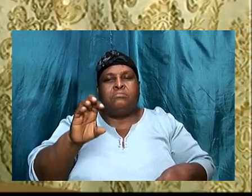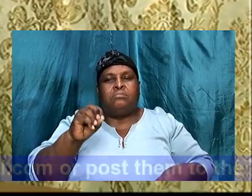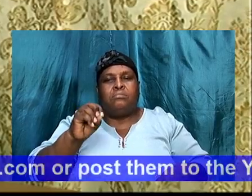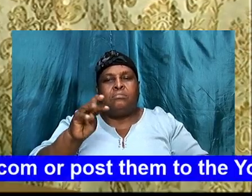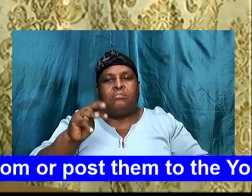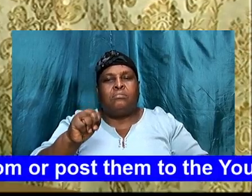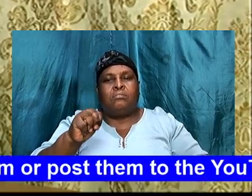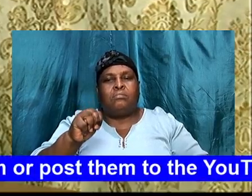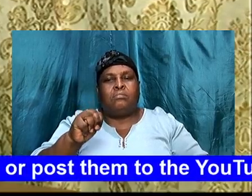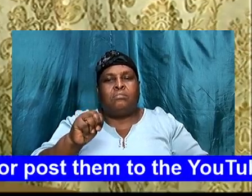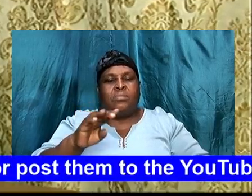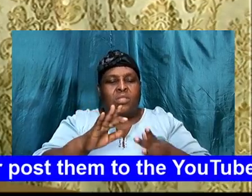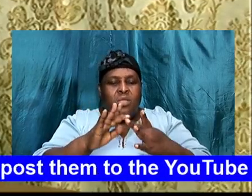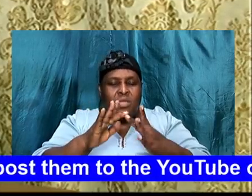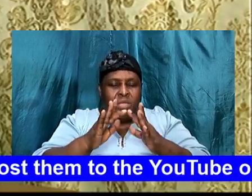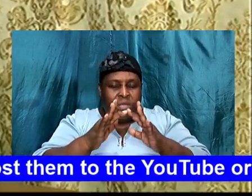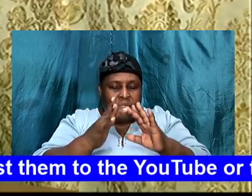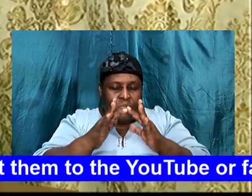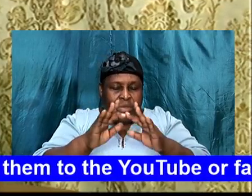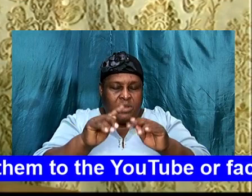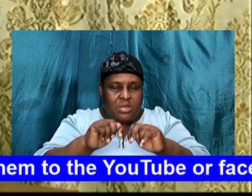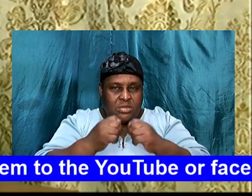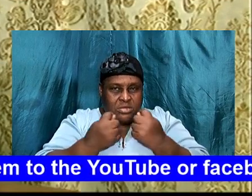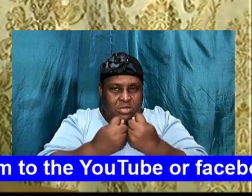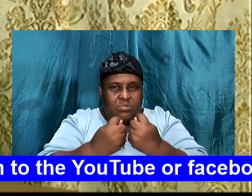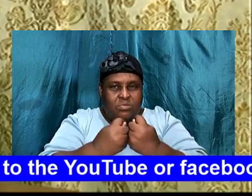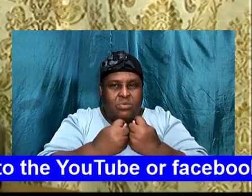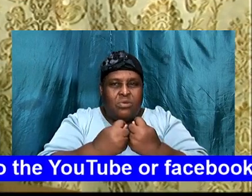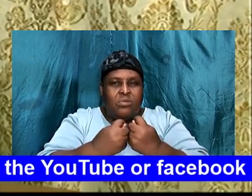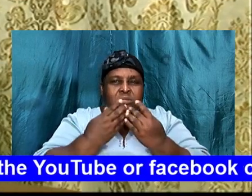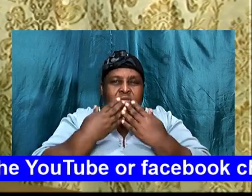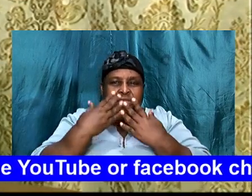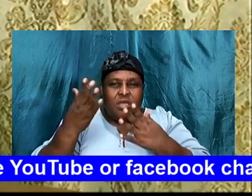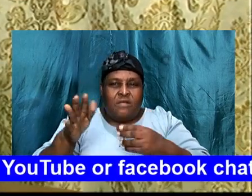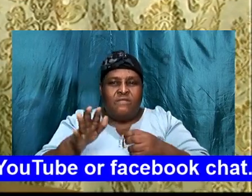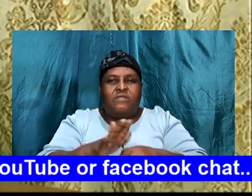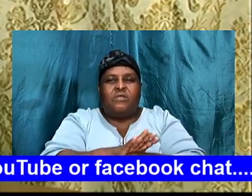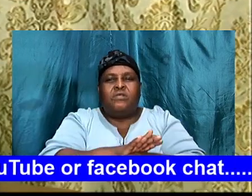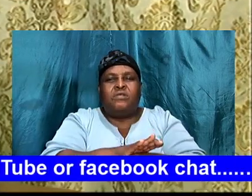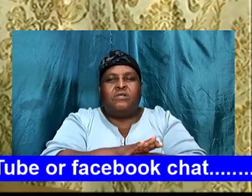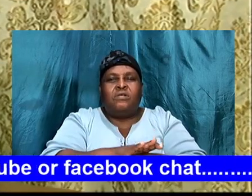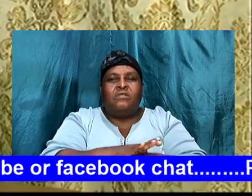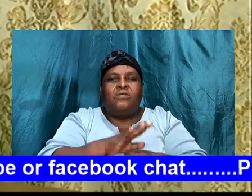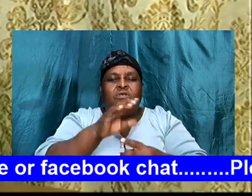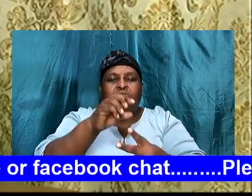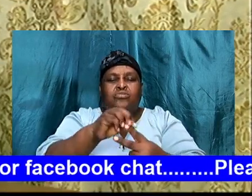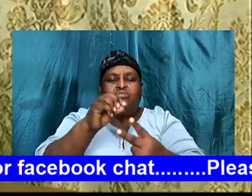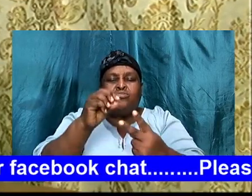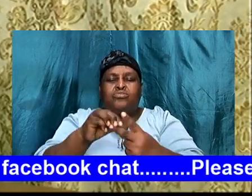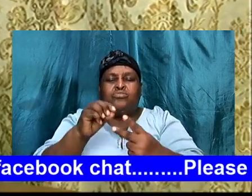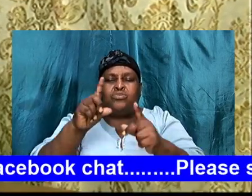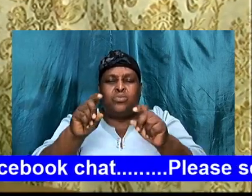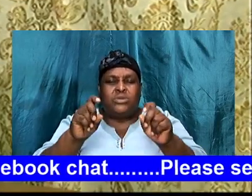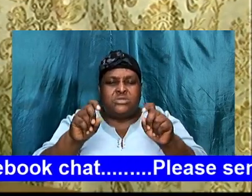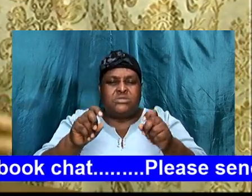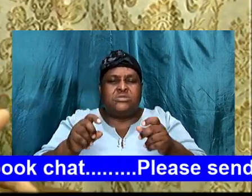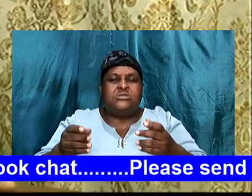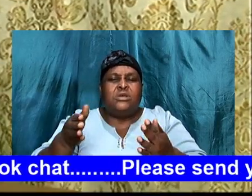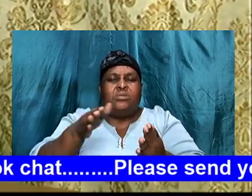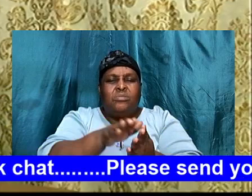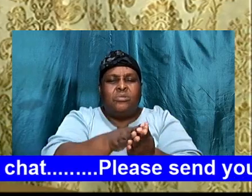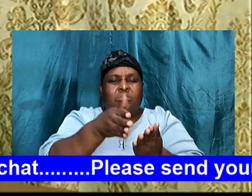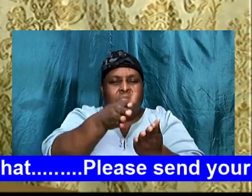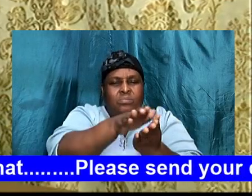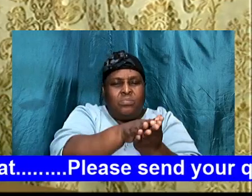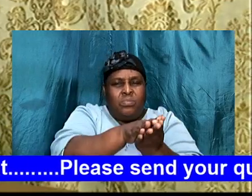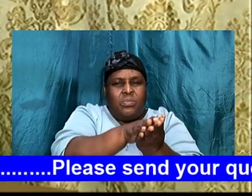Our media team will be gracious enough to pick out all these questions, compile them, and next week